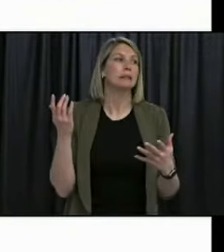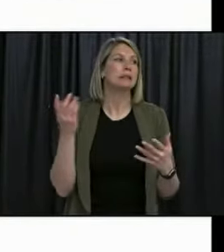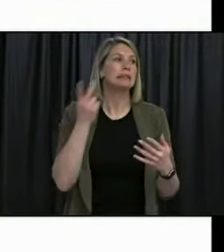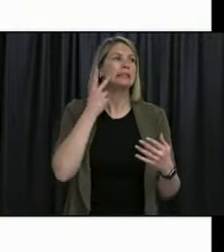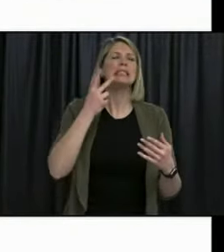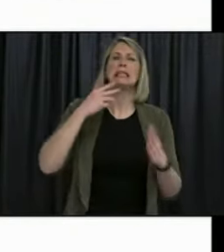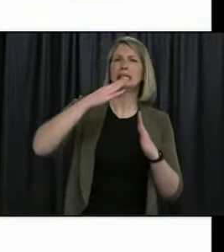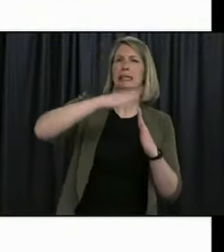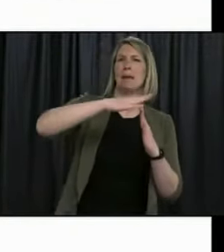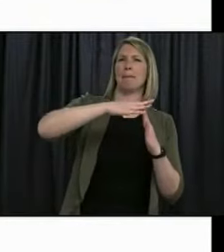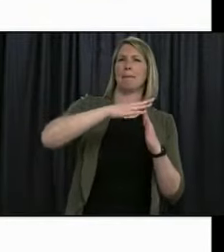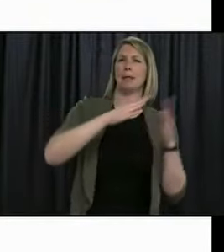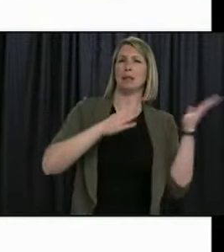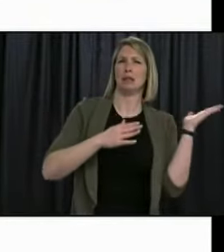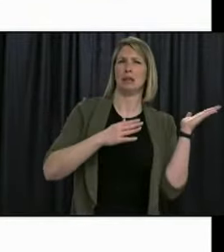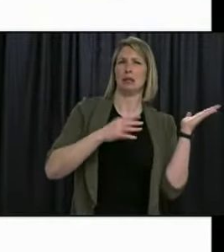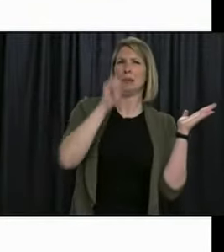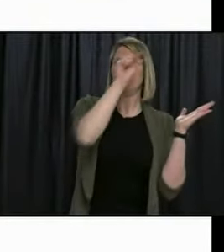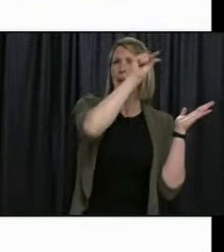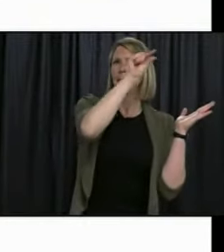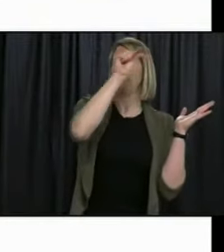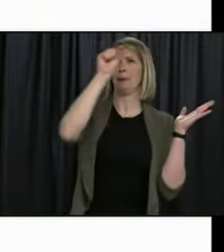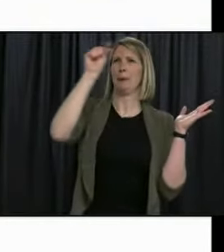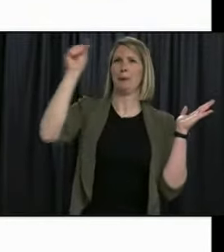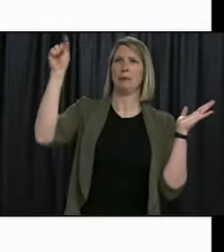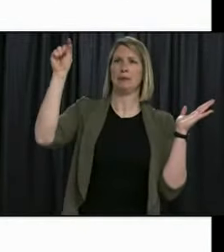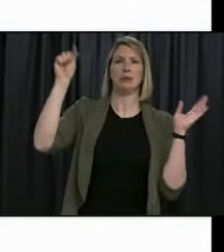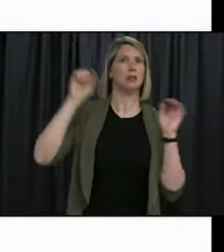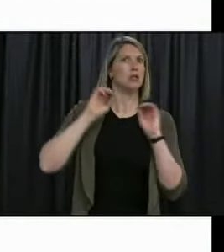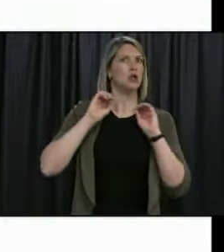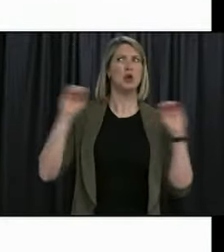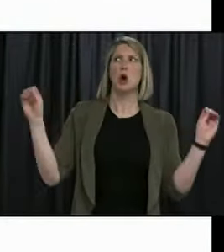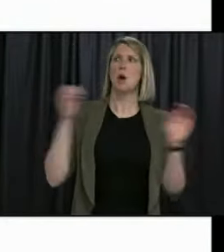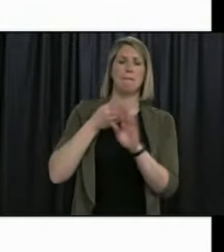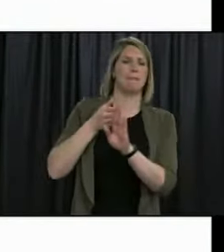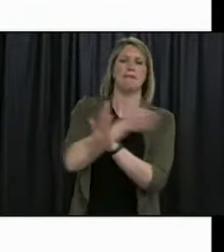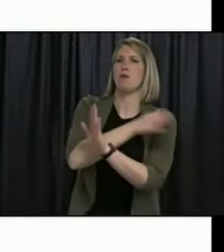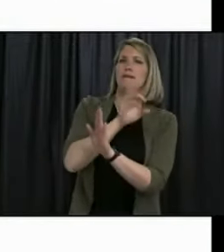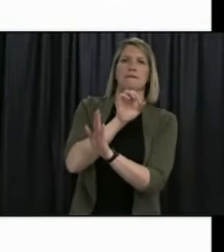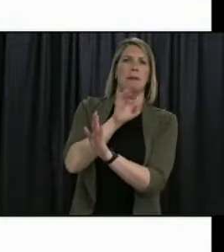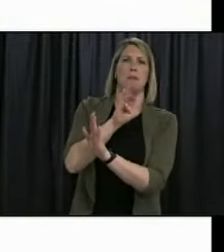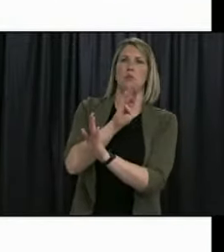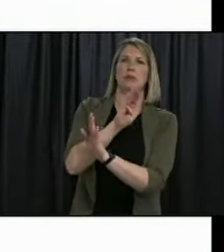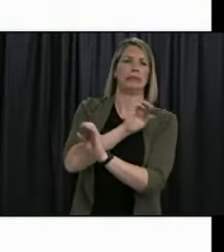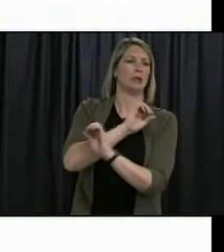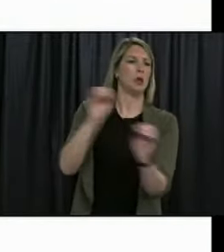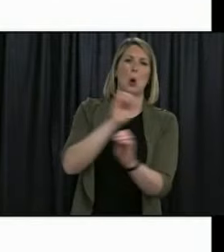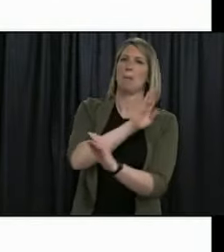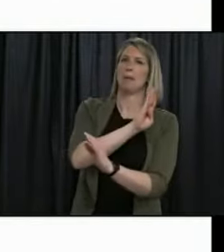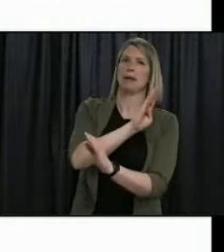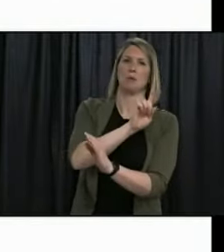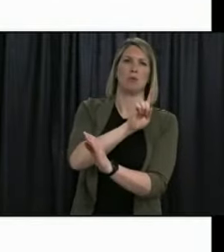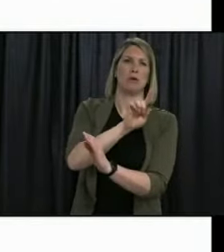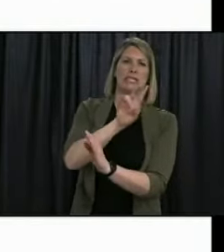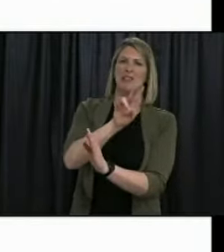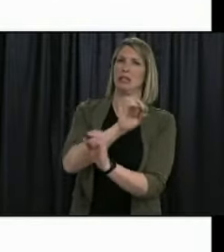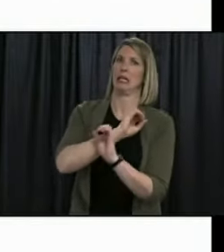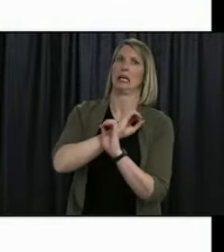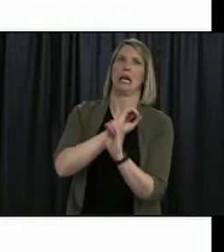is that there was no cases of B117 which is otherwise referred to as the UK variant. No cases of